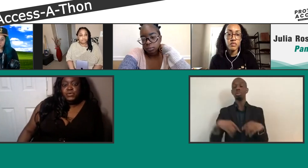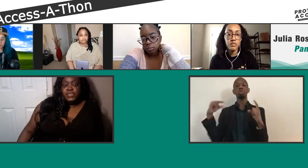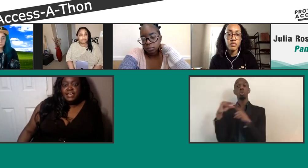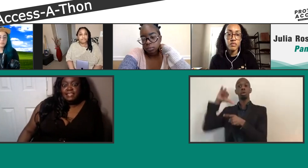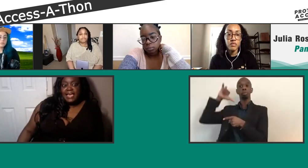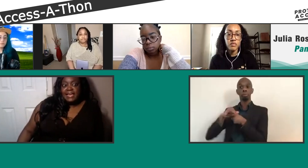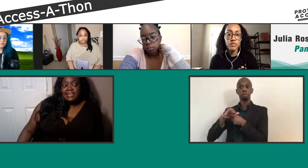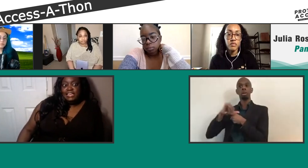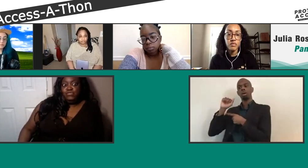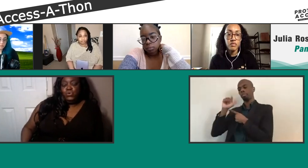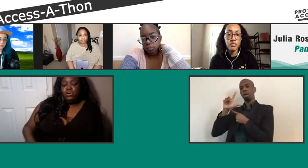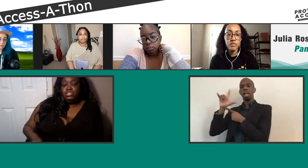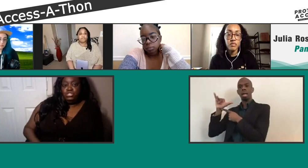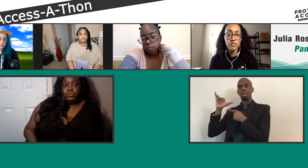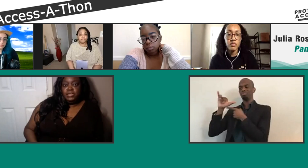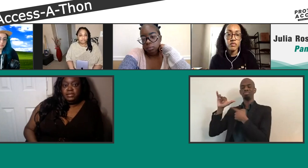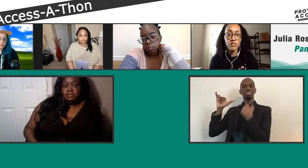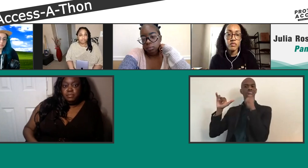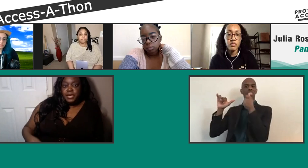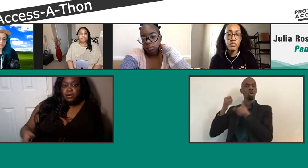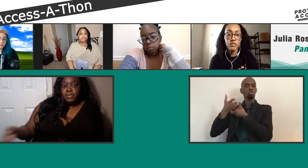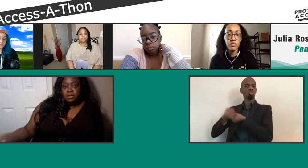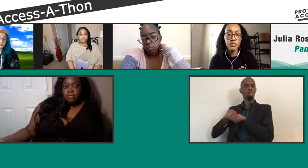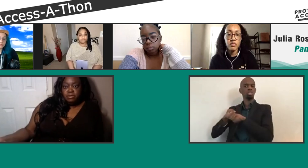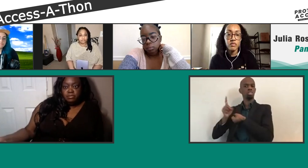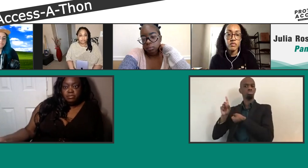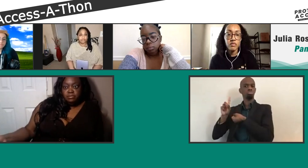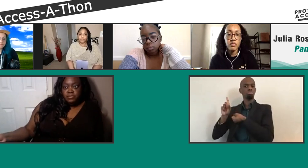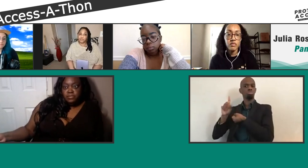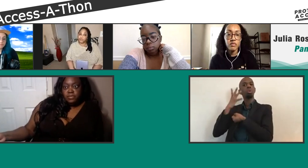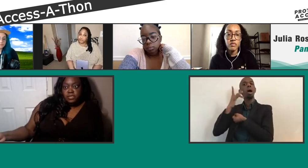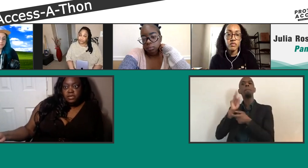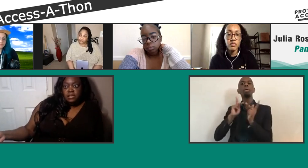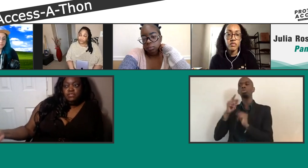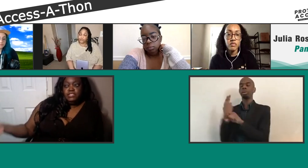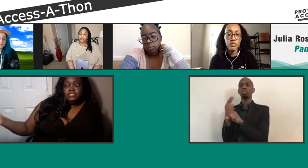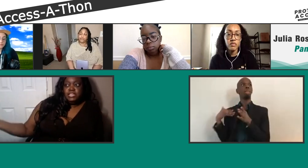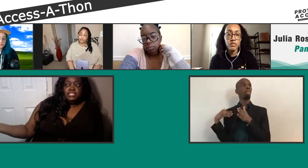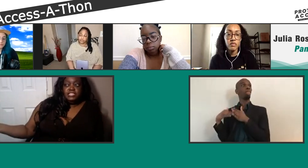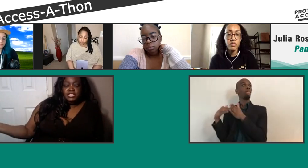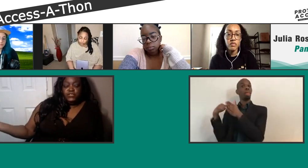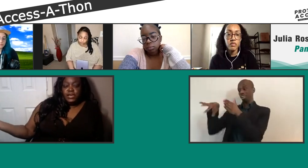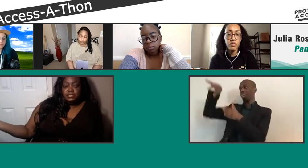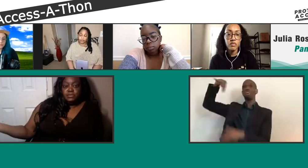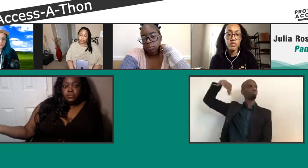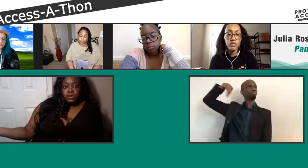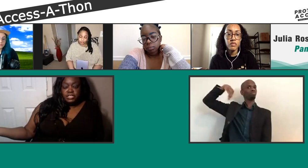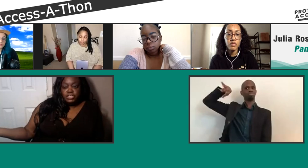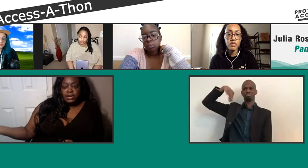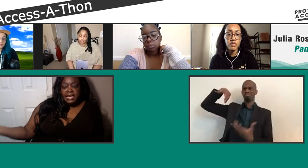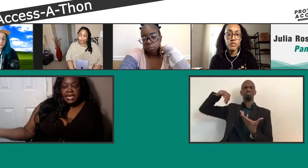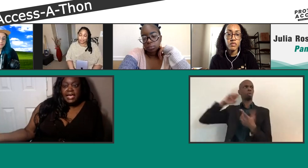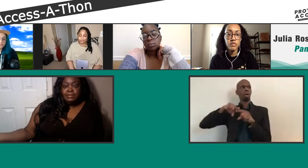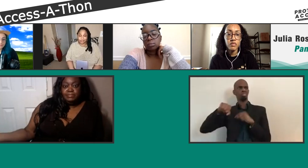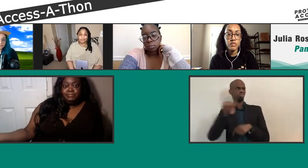people think that if you're doing the bare minimum of the suggestions that you found in some book that